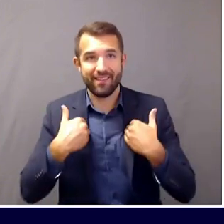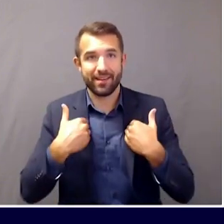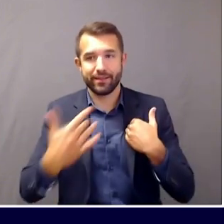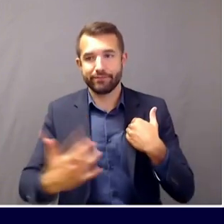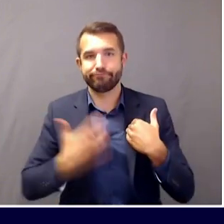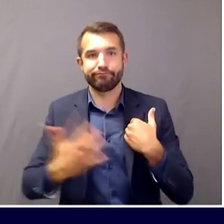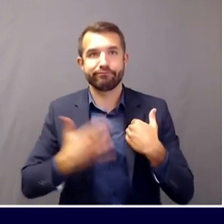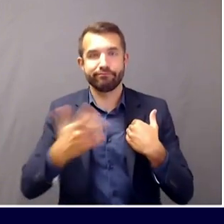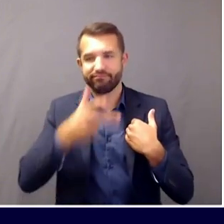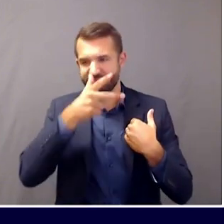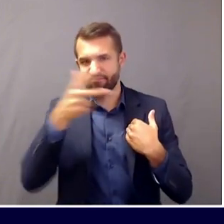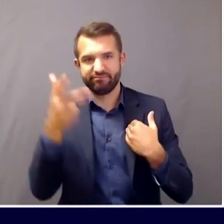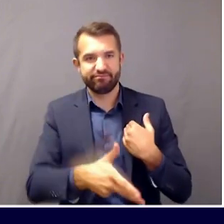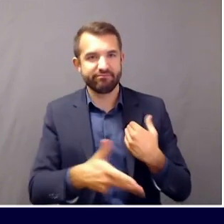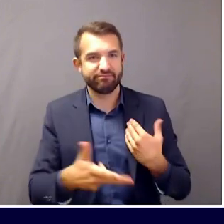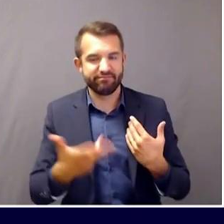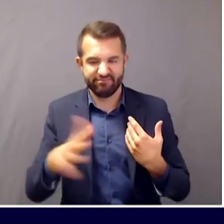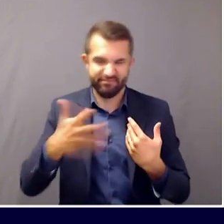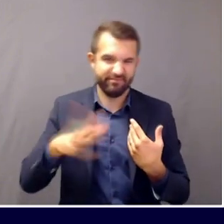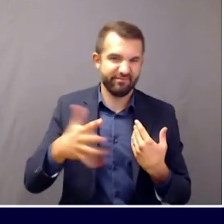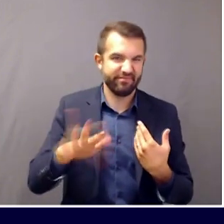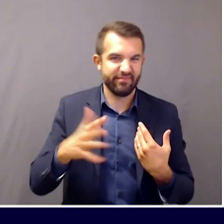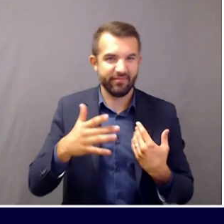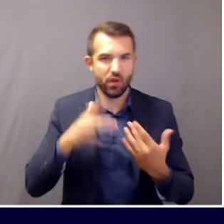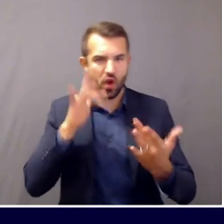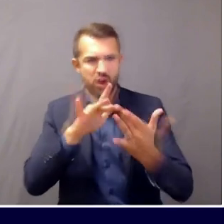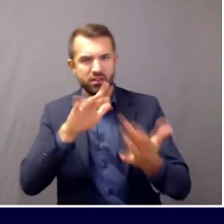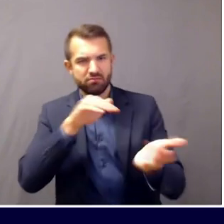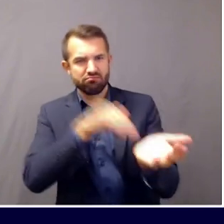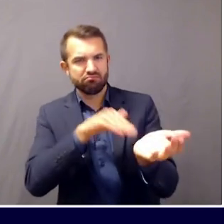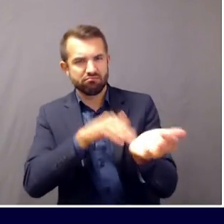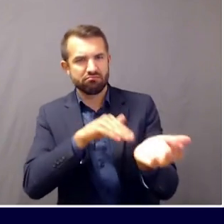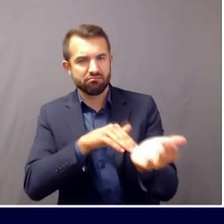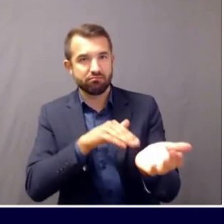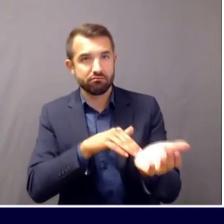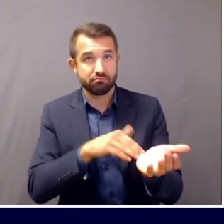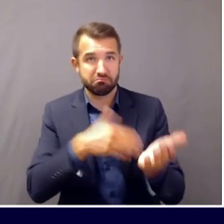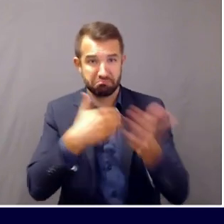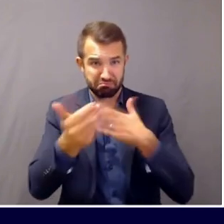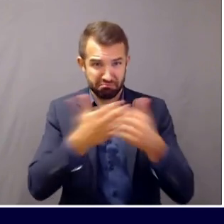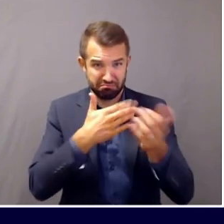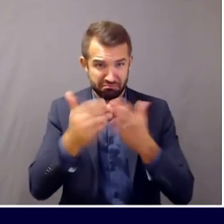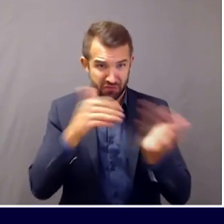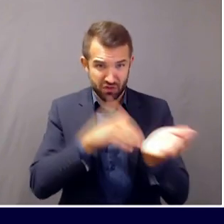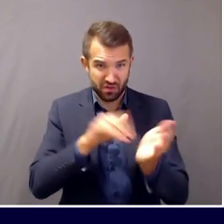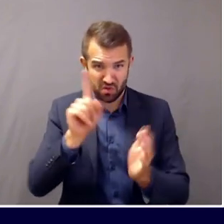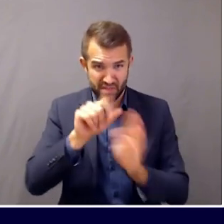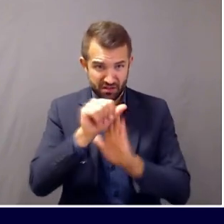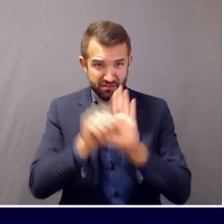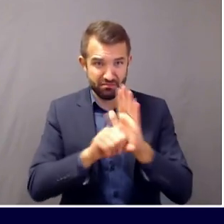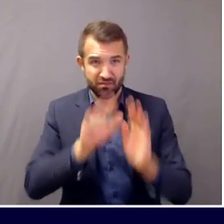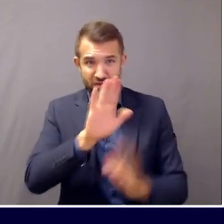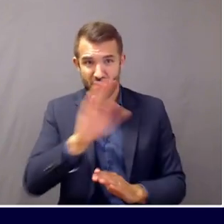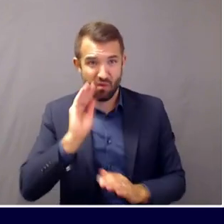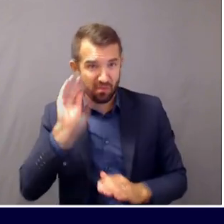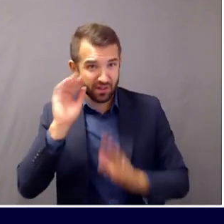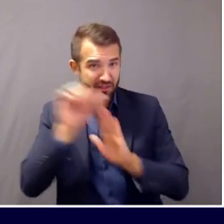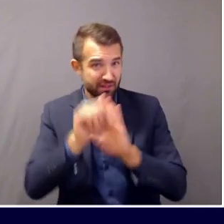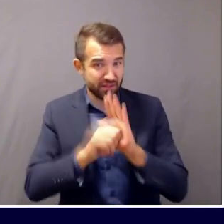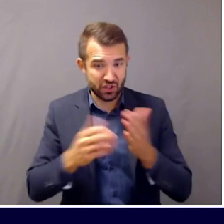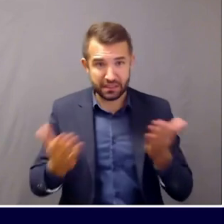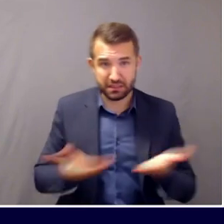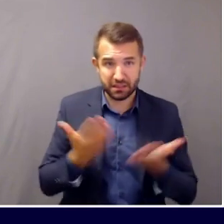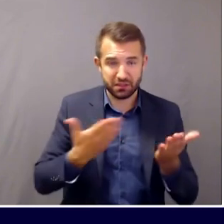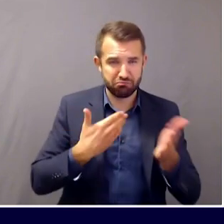be a health care provider here in Maine. Given the higher concentration of out-of-state visitors on MDI, that's why we've started